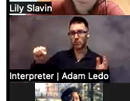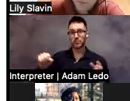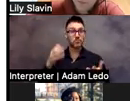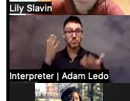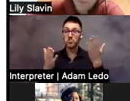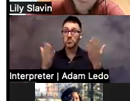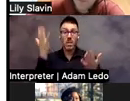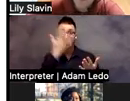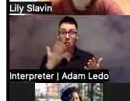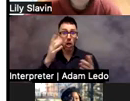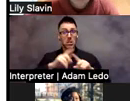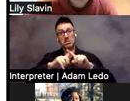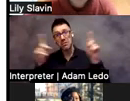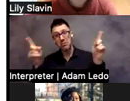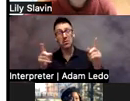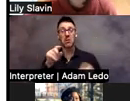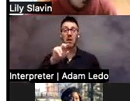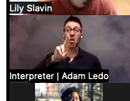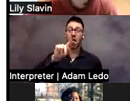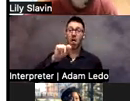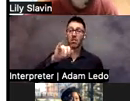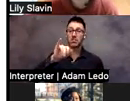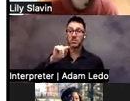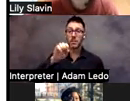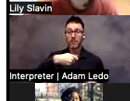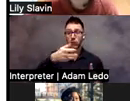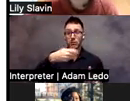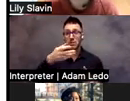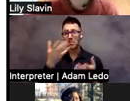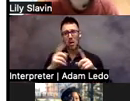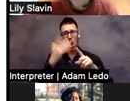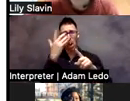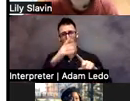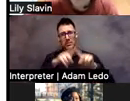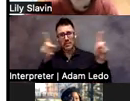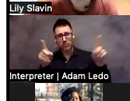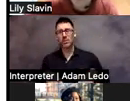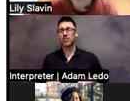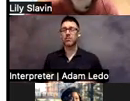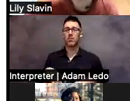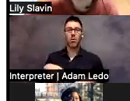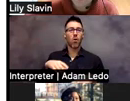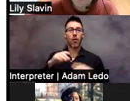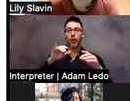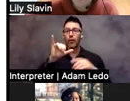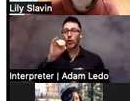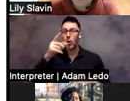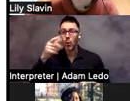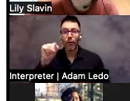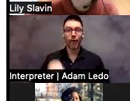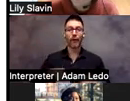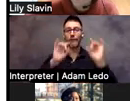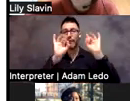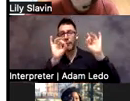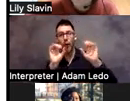learn ultimate frisbee, frisbee golf. They'll learn yoga, volleyball in the way that they can access that. And they'll also learn